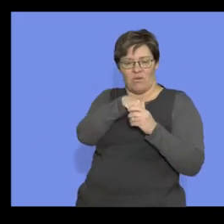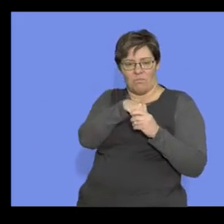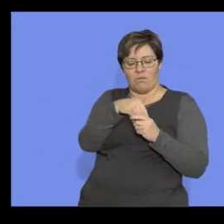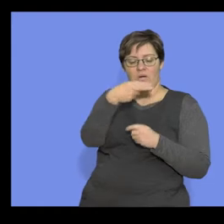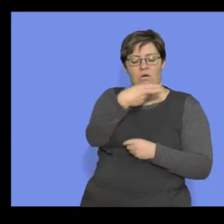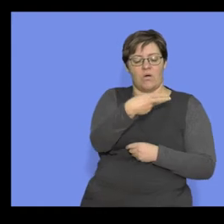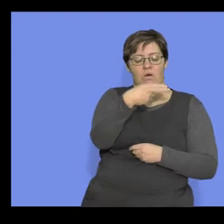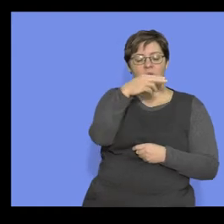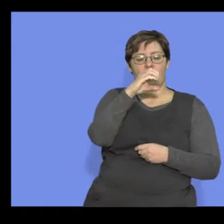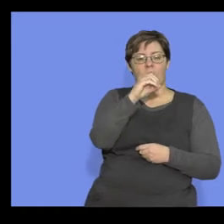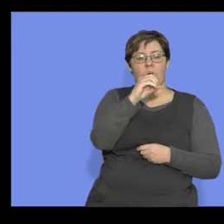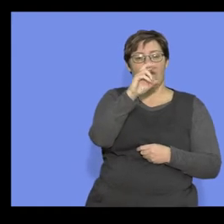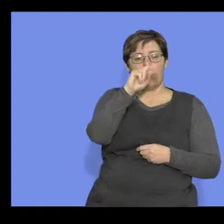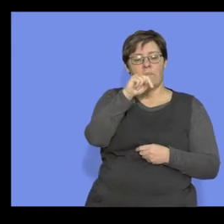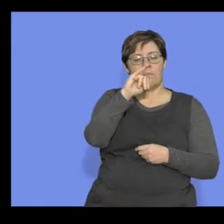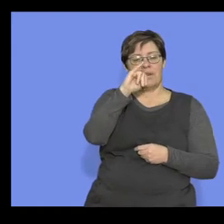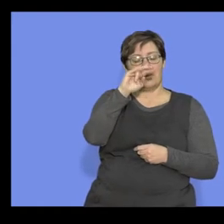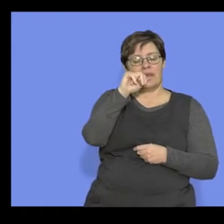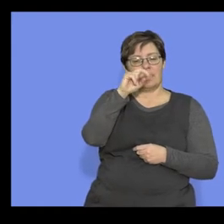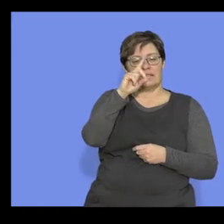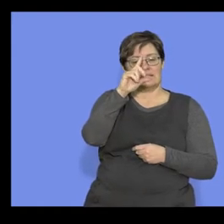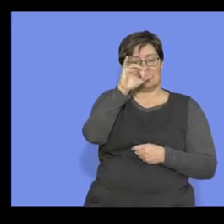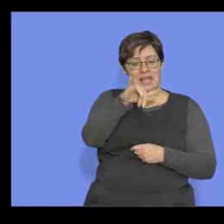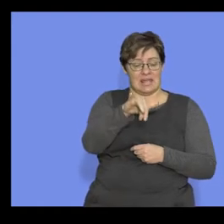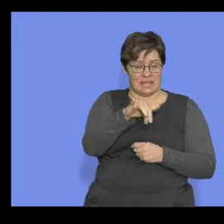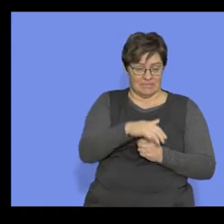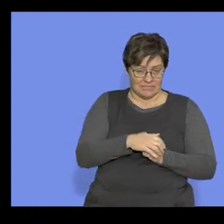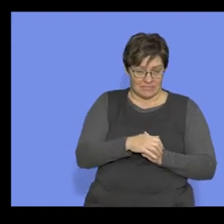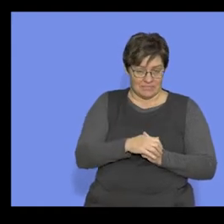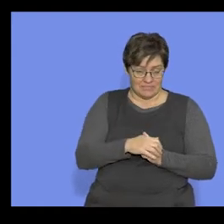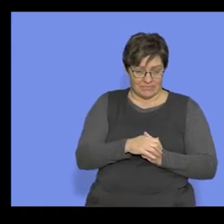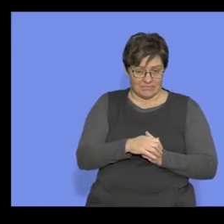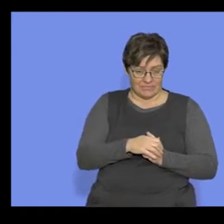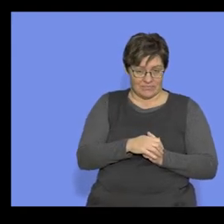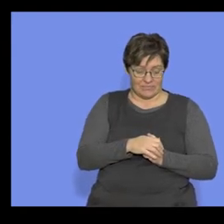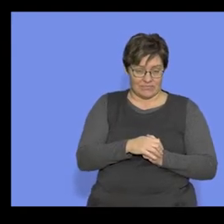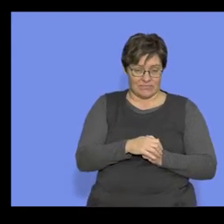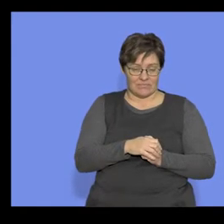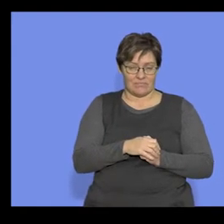of the homnidae family, the great apes.